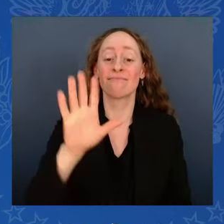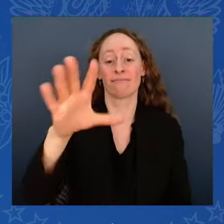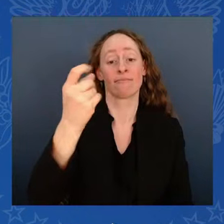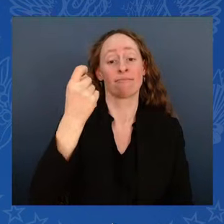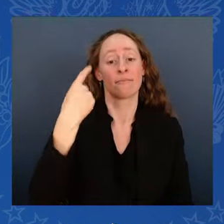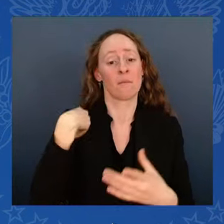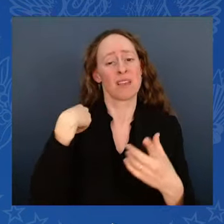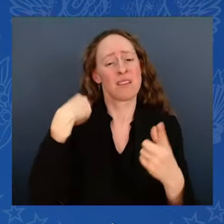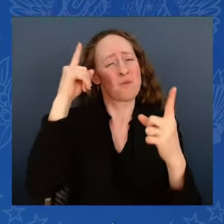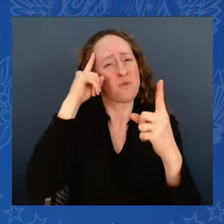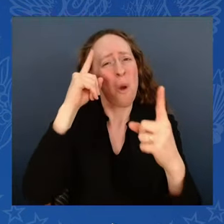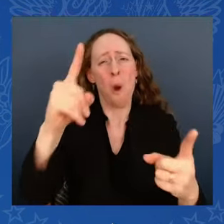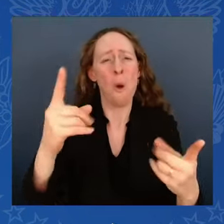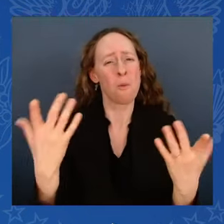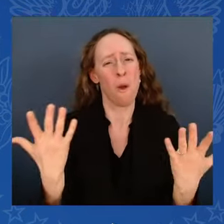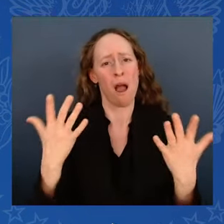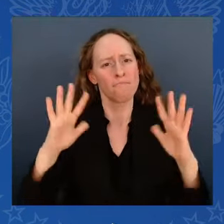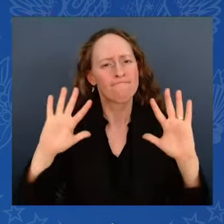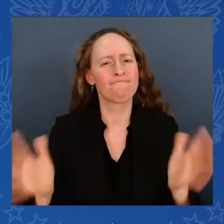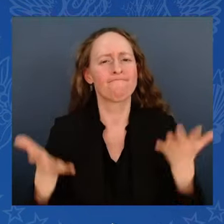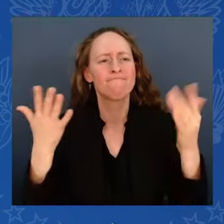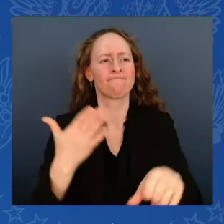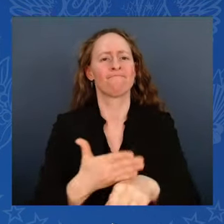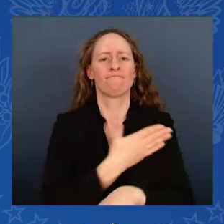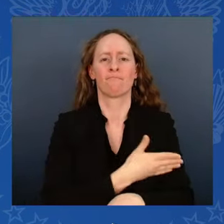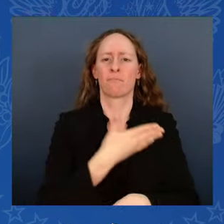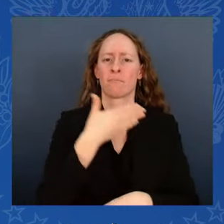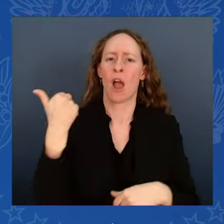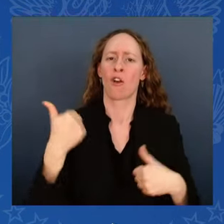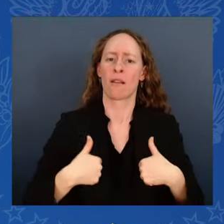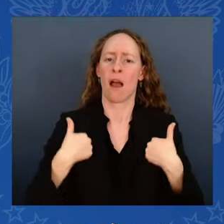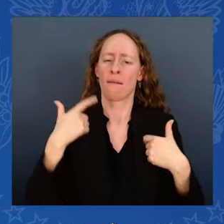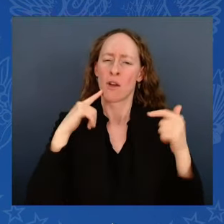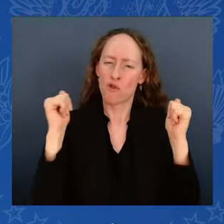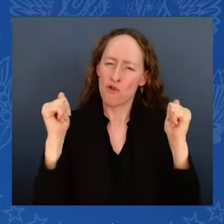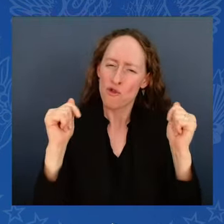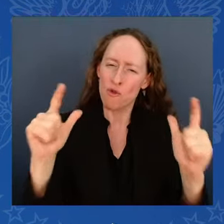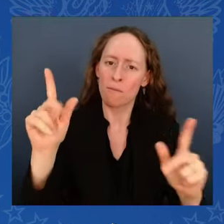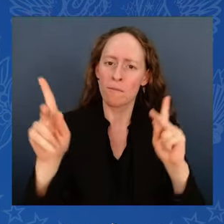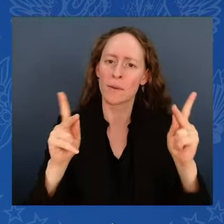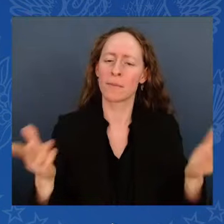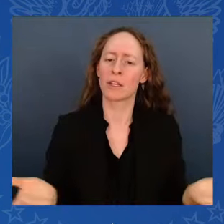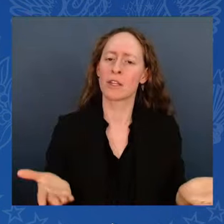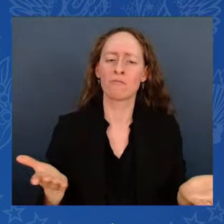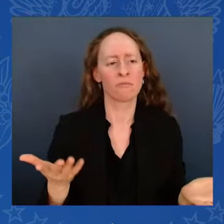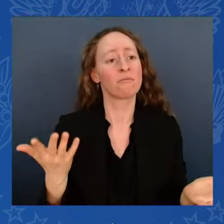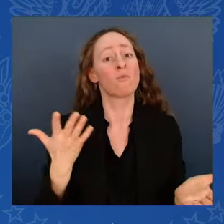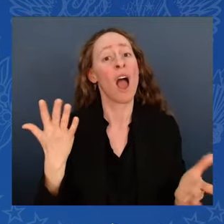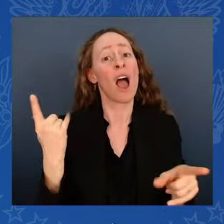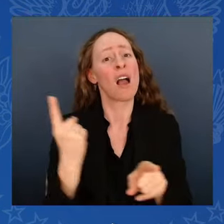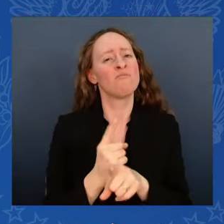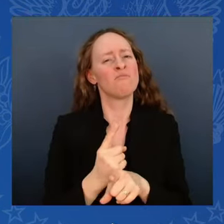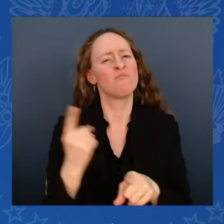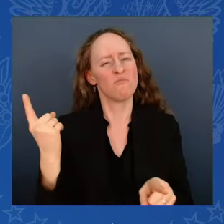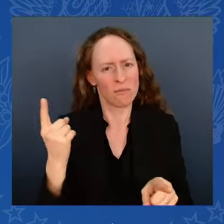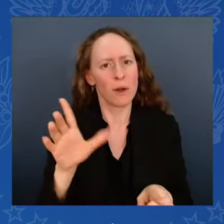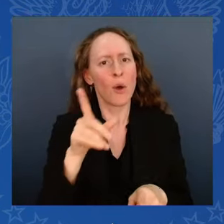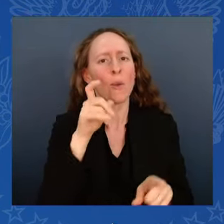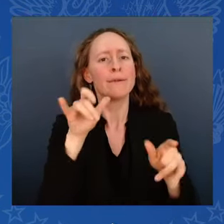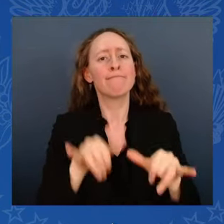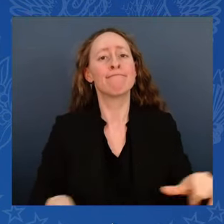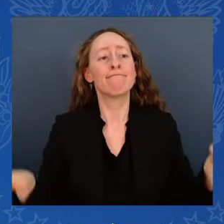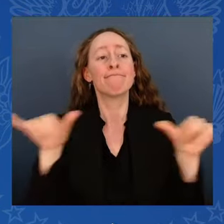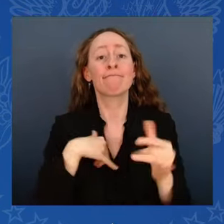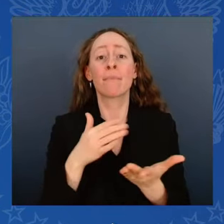us that have been overlooked and disadvantaged. I have known Joe Biden before he was